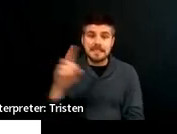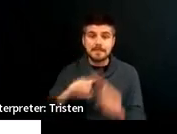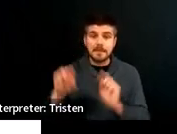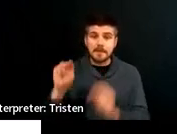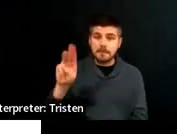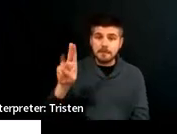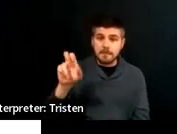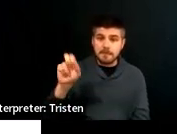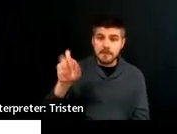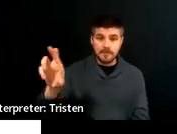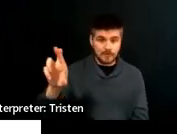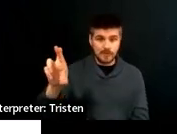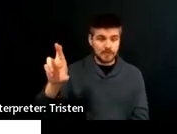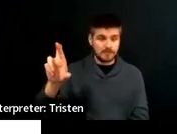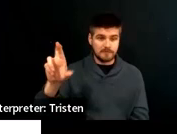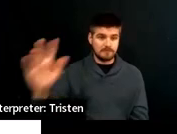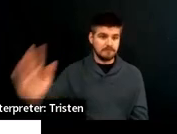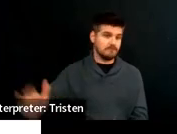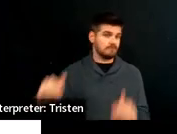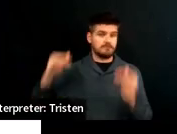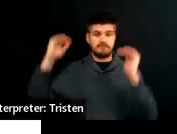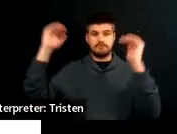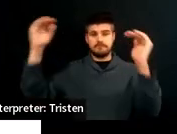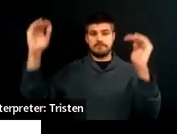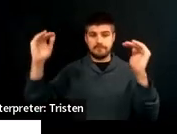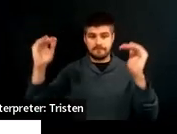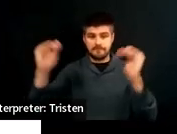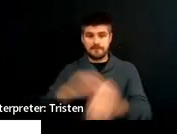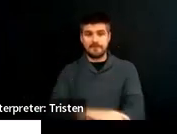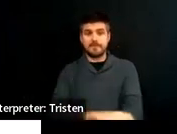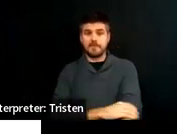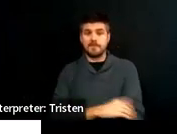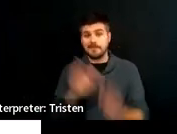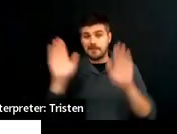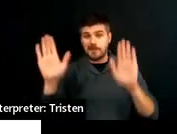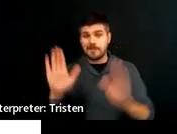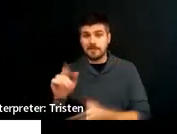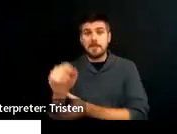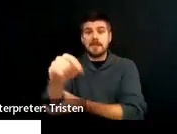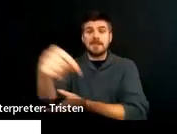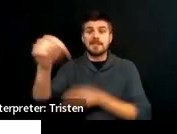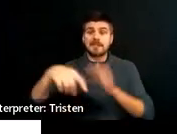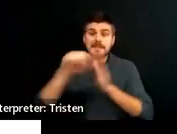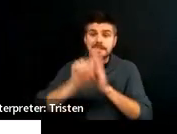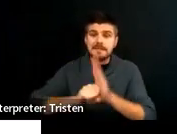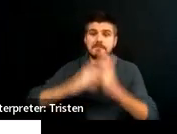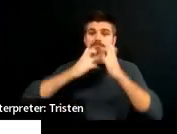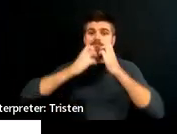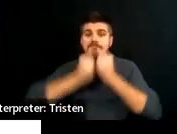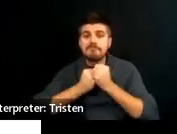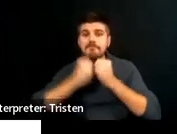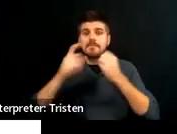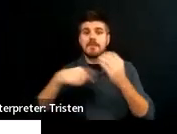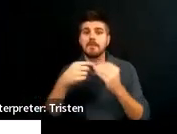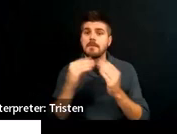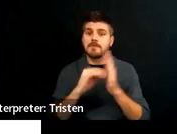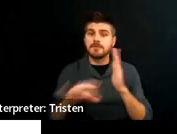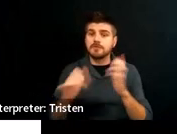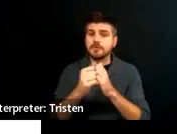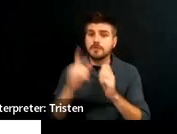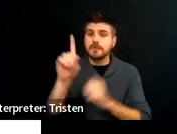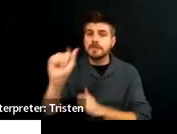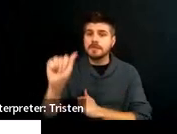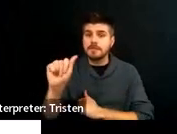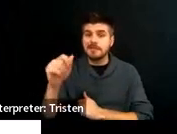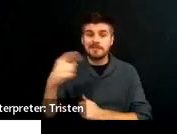goes above and beyond, which is really awesome. You guys live in a state that cares so much about their students with disabilities disabilities that we go a